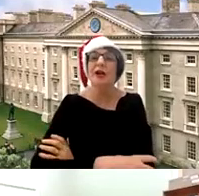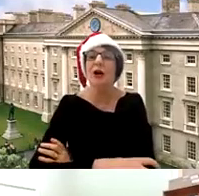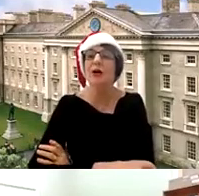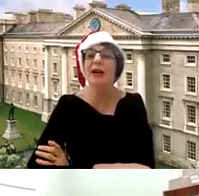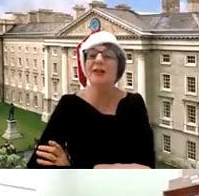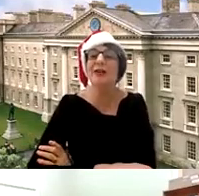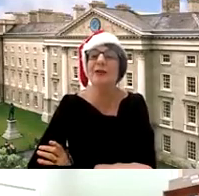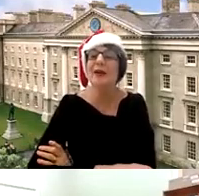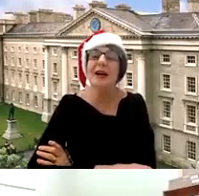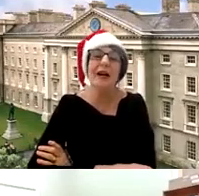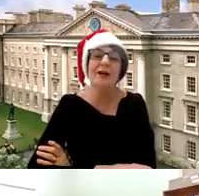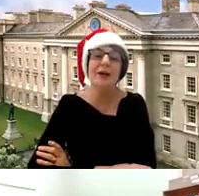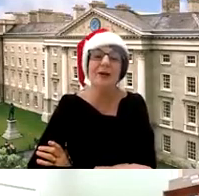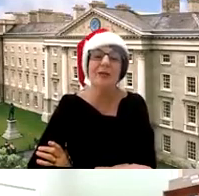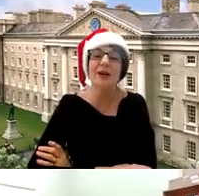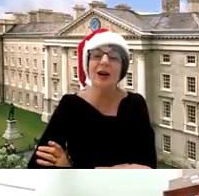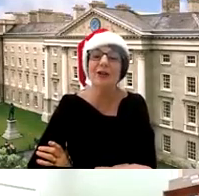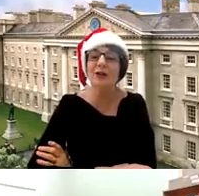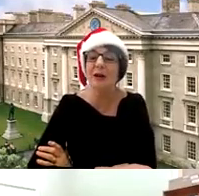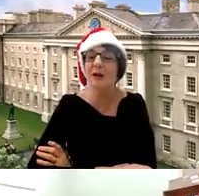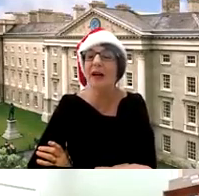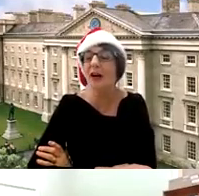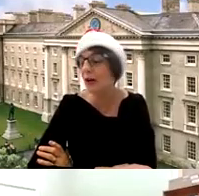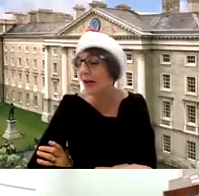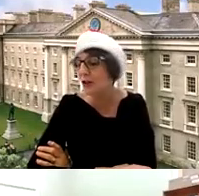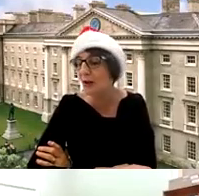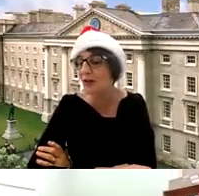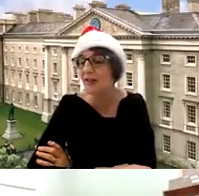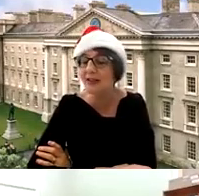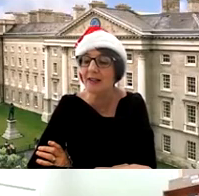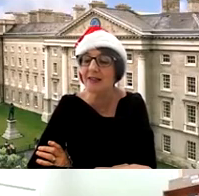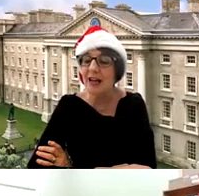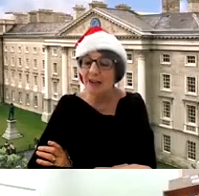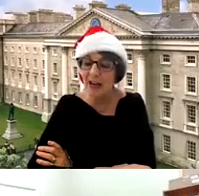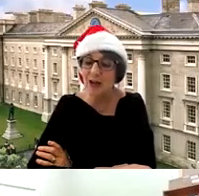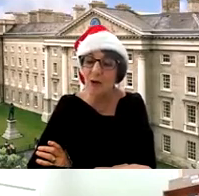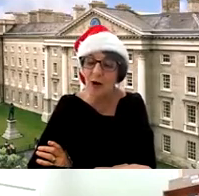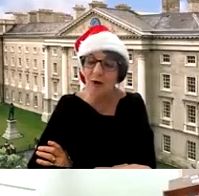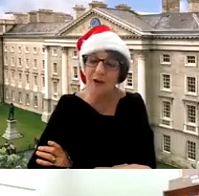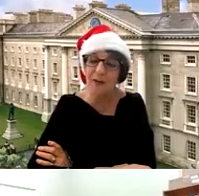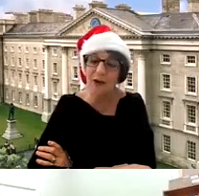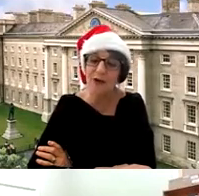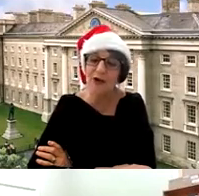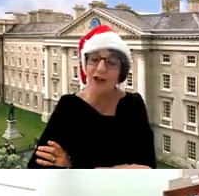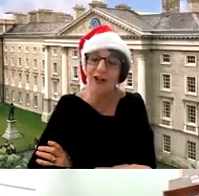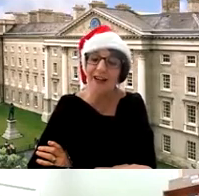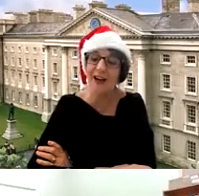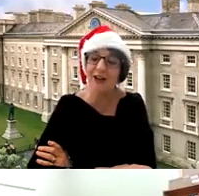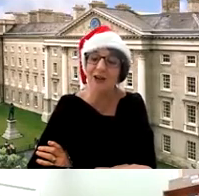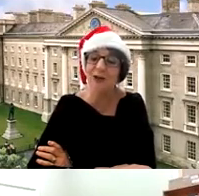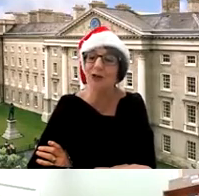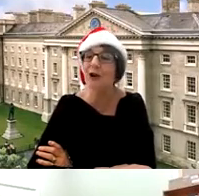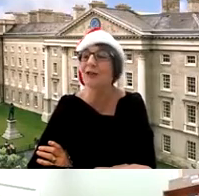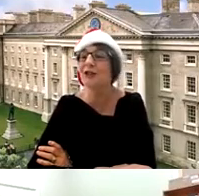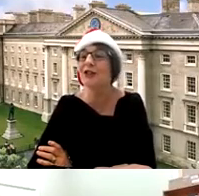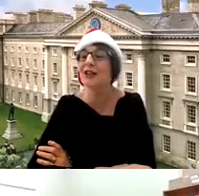okay so anyway regards to mary and all i just want to say is thank you all very much for joining and